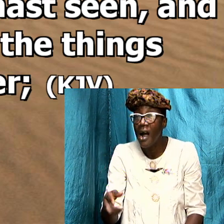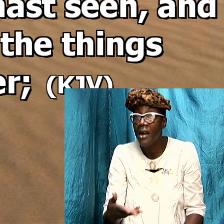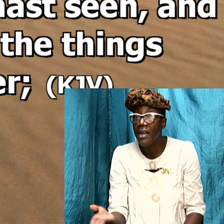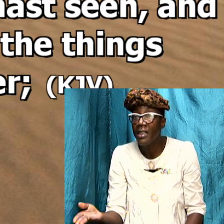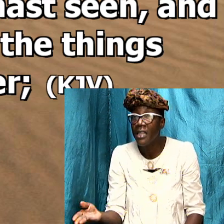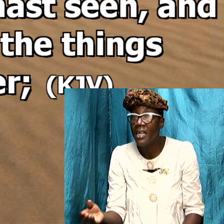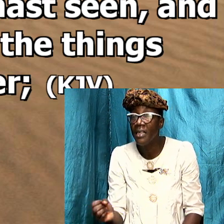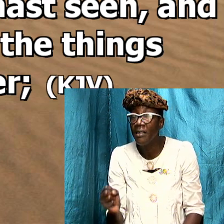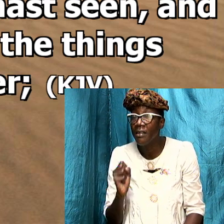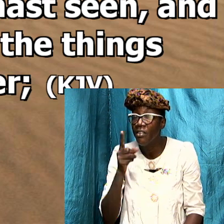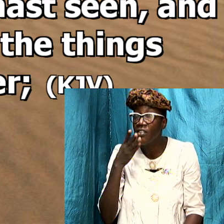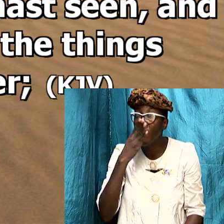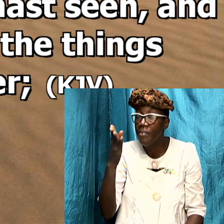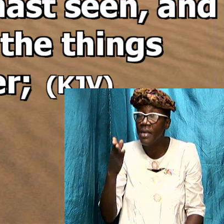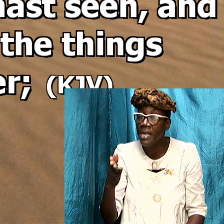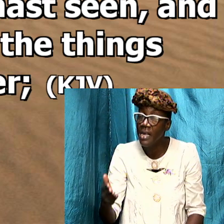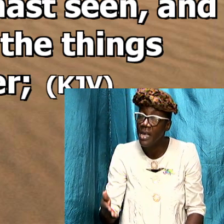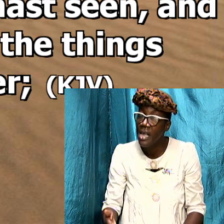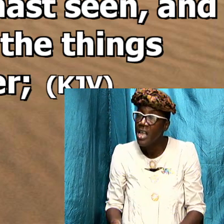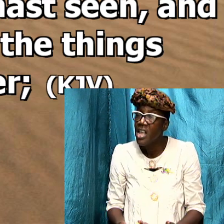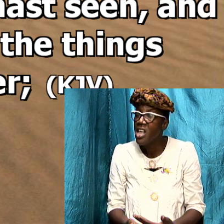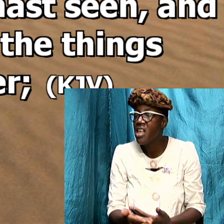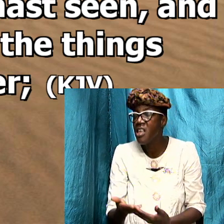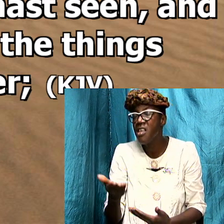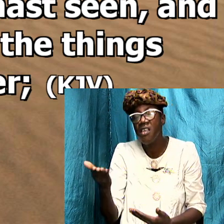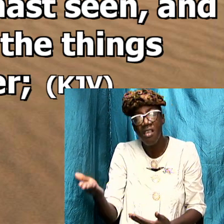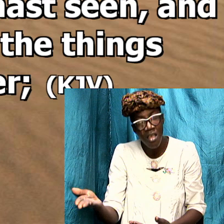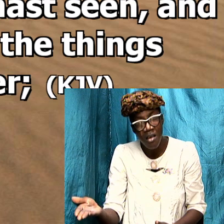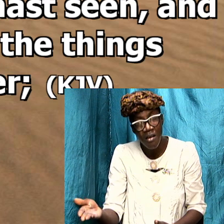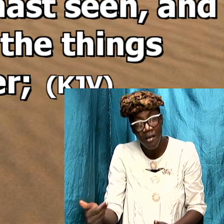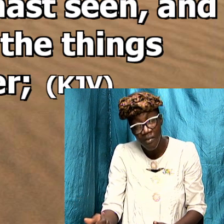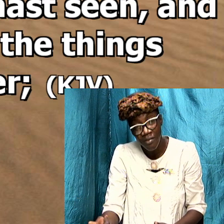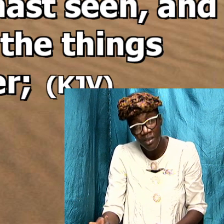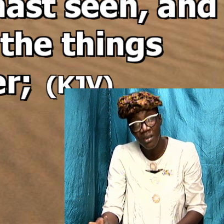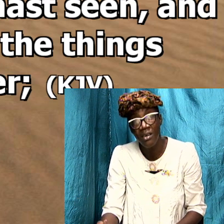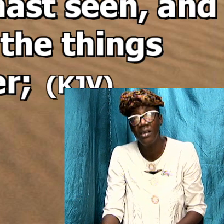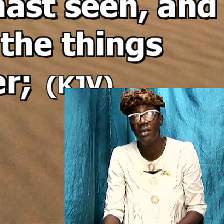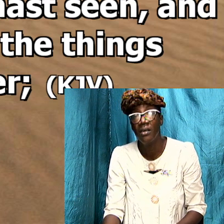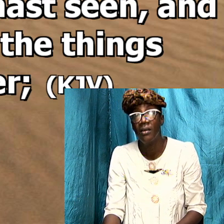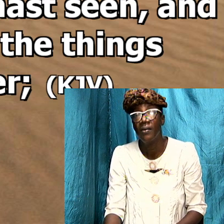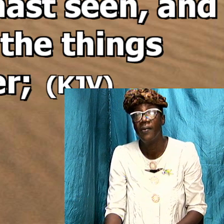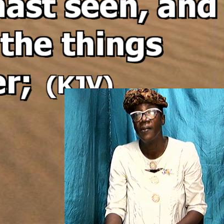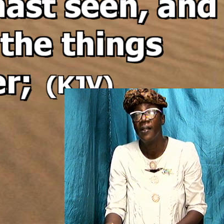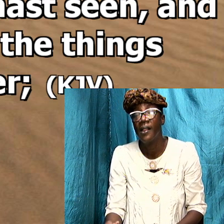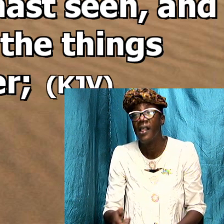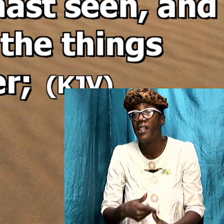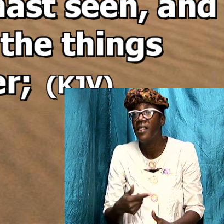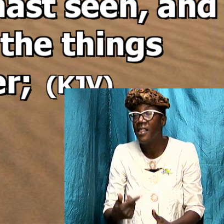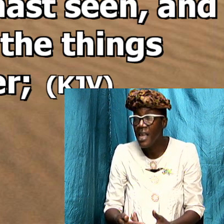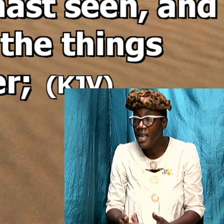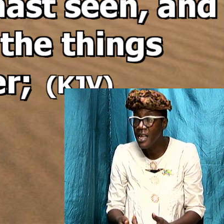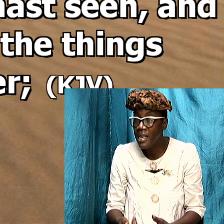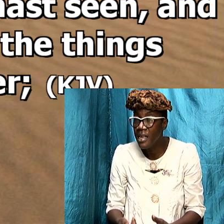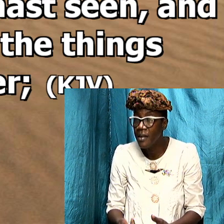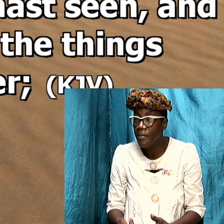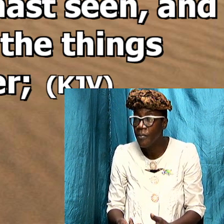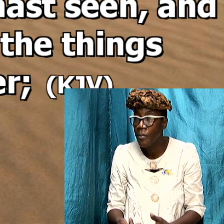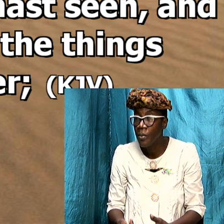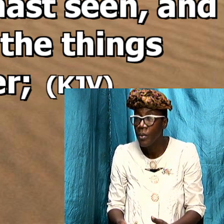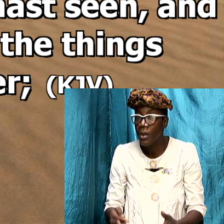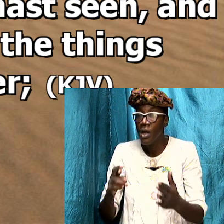which shall be here after again he was commanded to write then we jump over to revelation 14